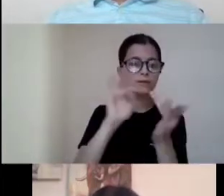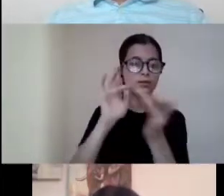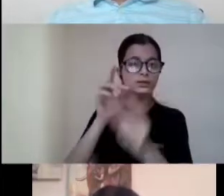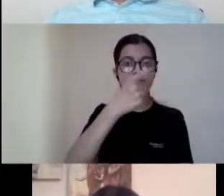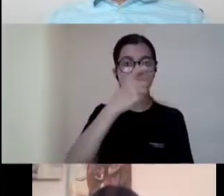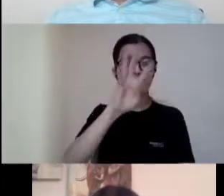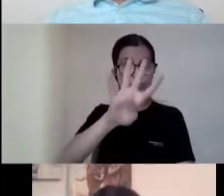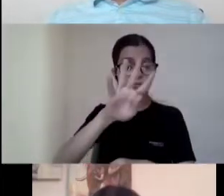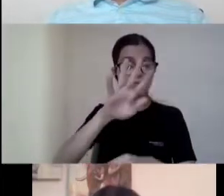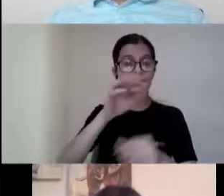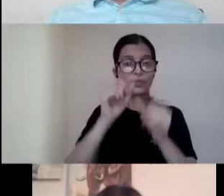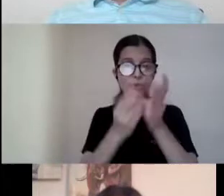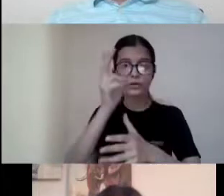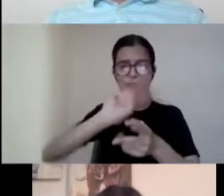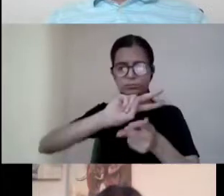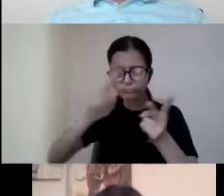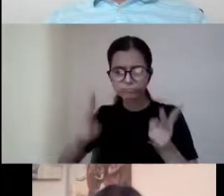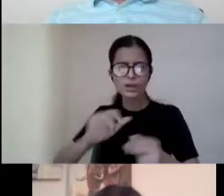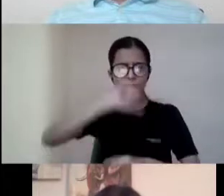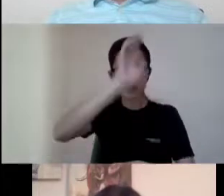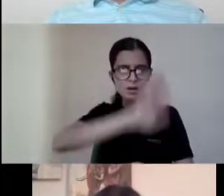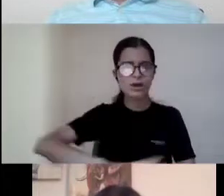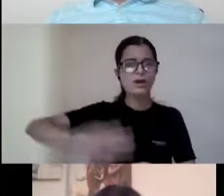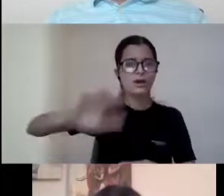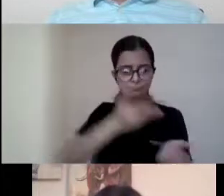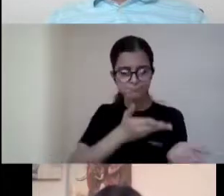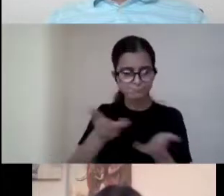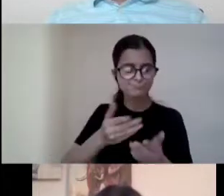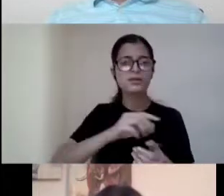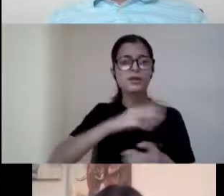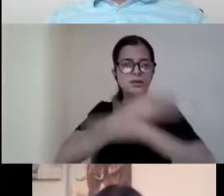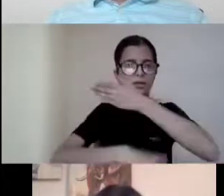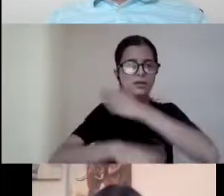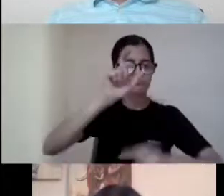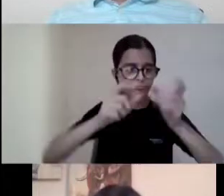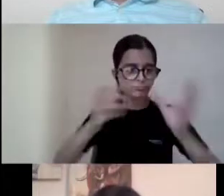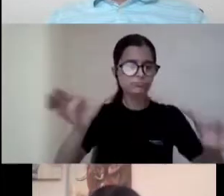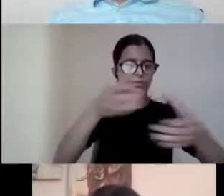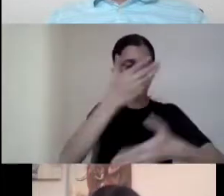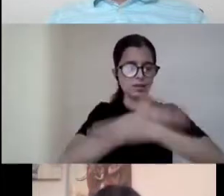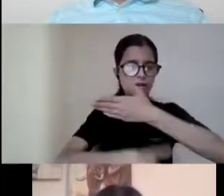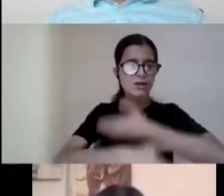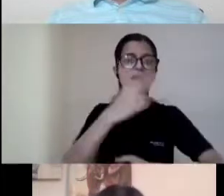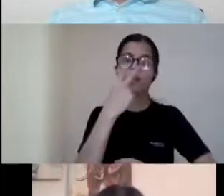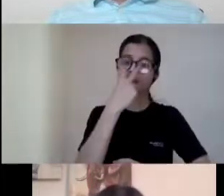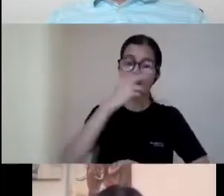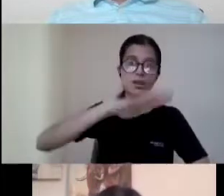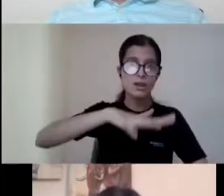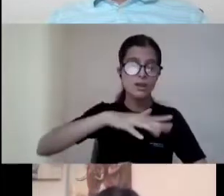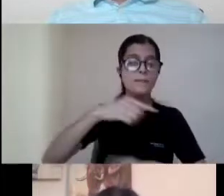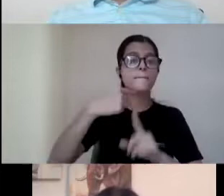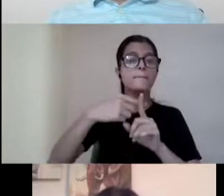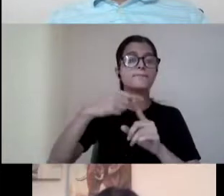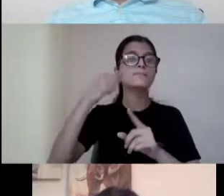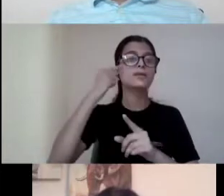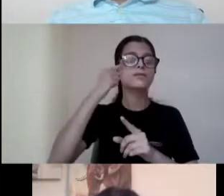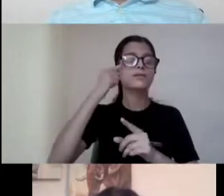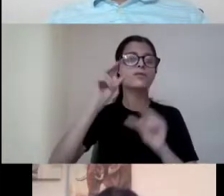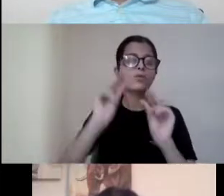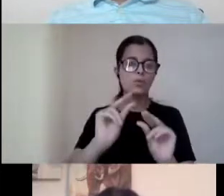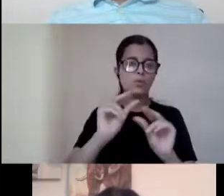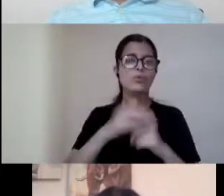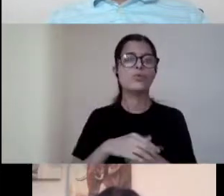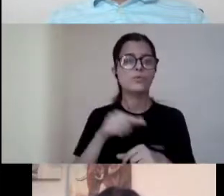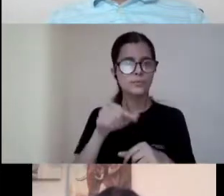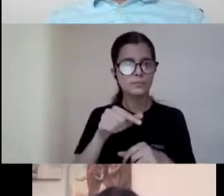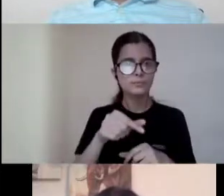organizations in India serving the persons with disability with blindness and low vision. I'd like to now invite Mr